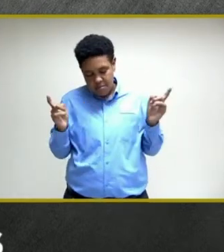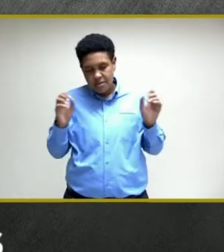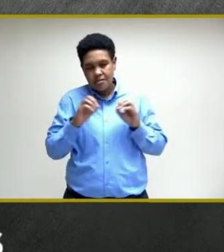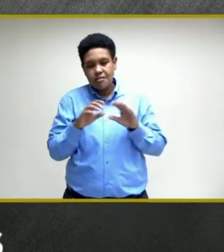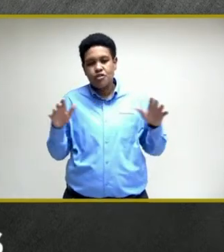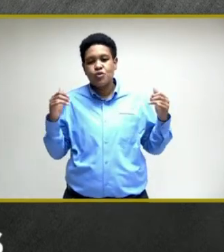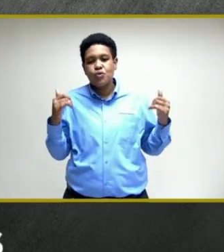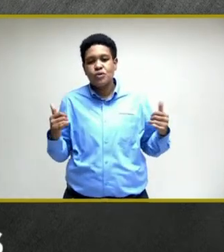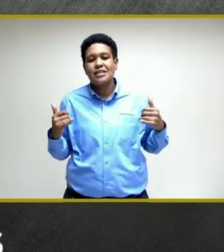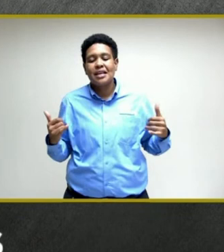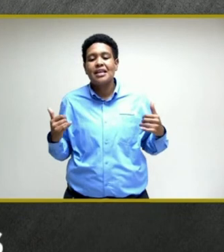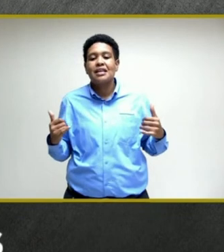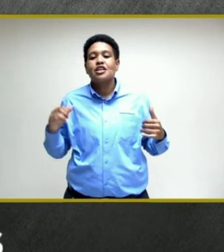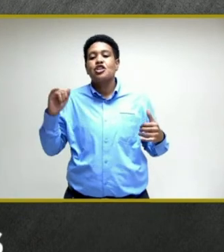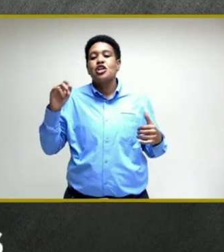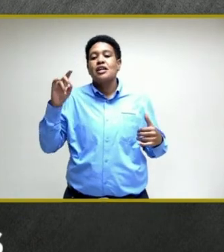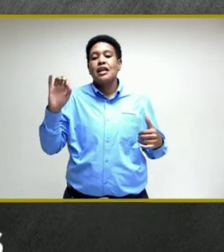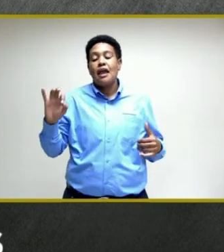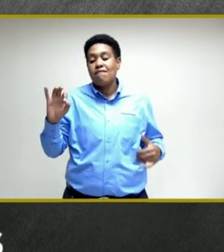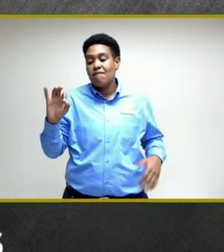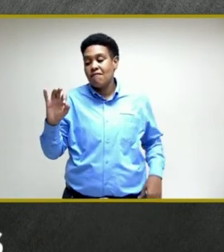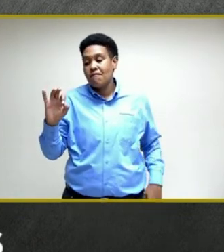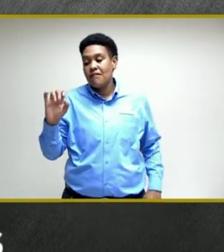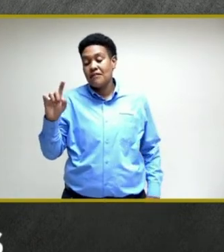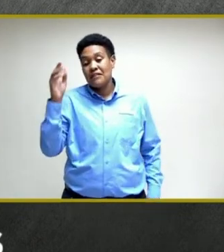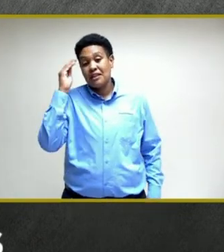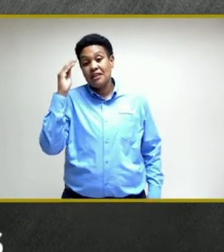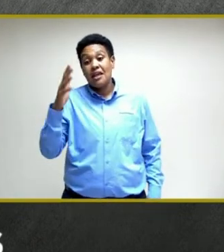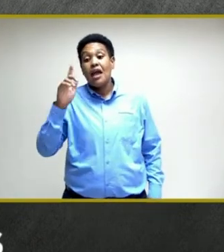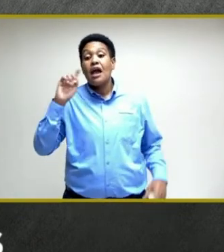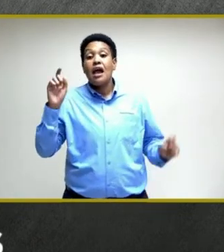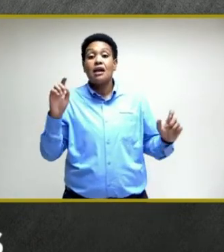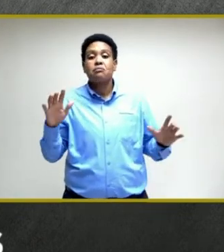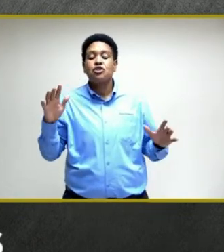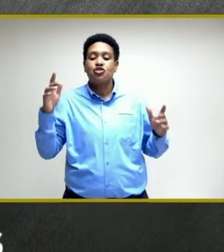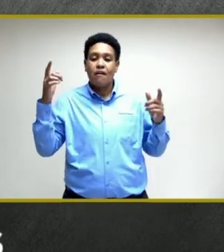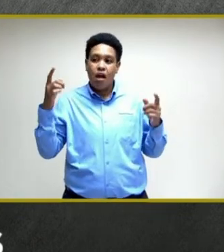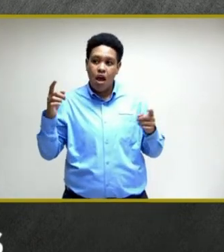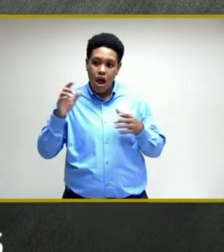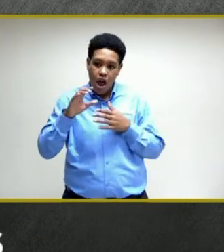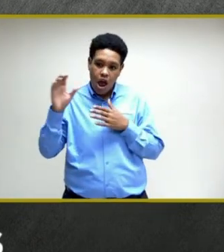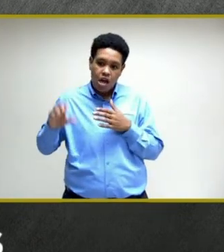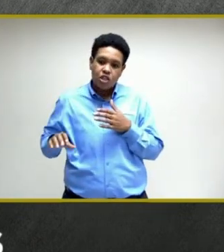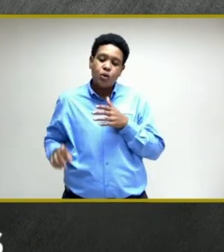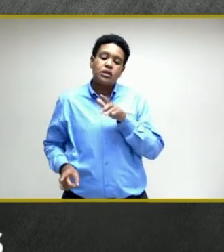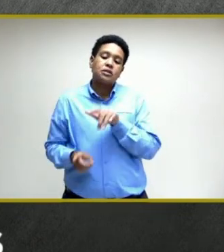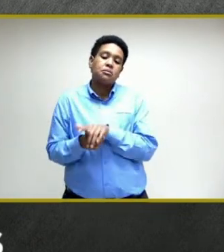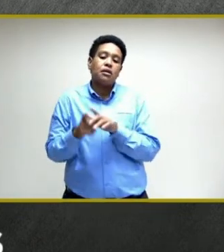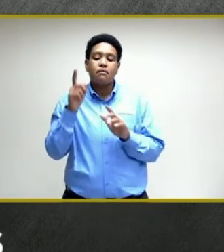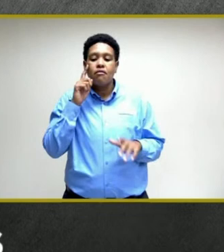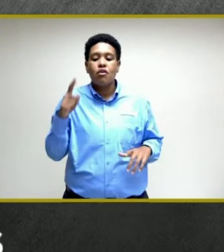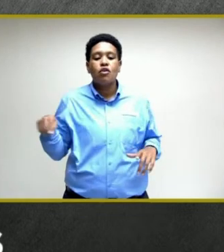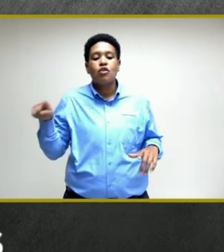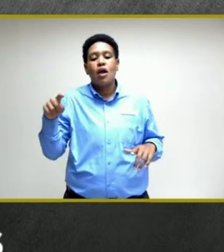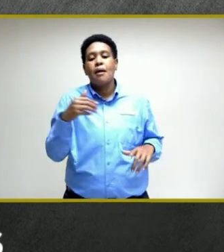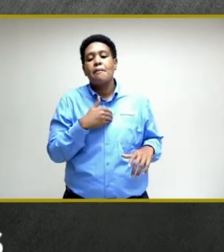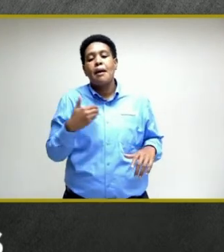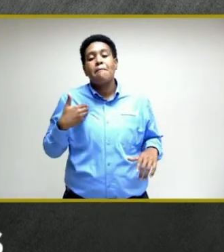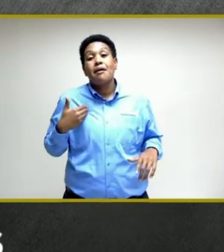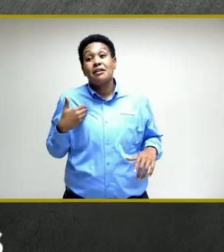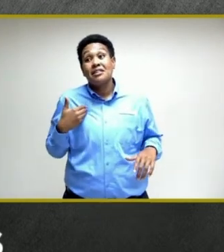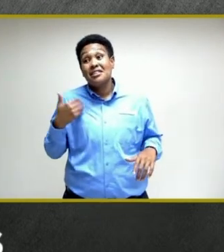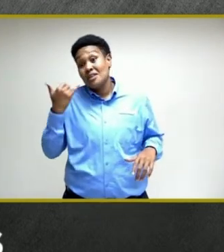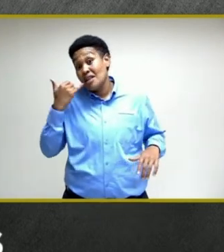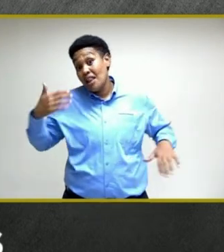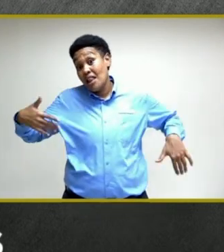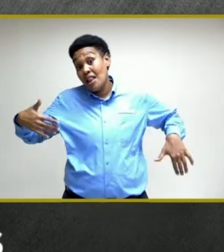that the JDF had said that administrative consequences are coming for their members, their soldiers